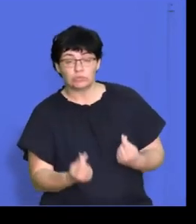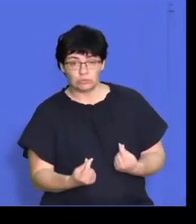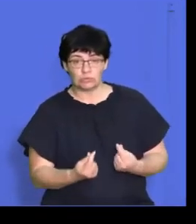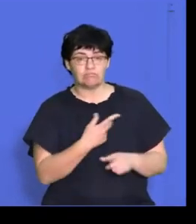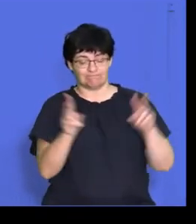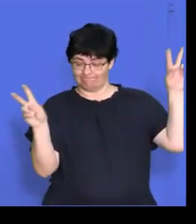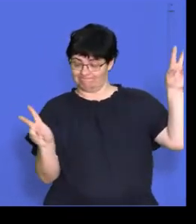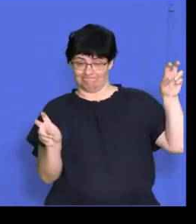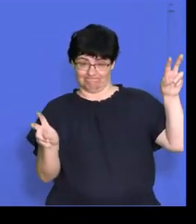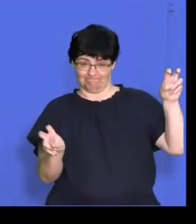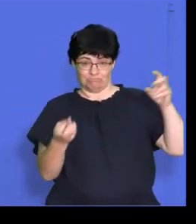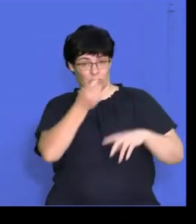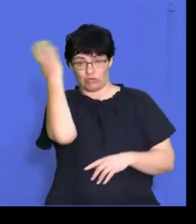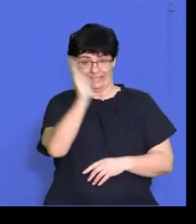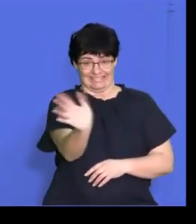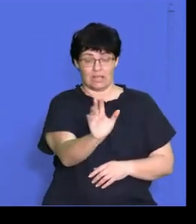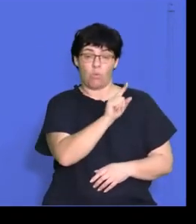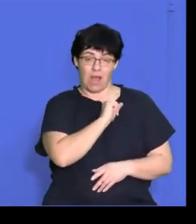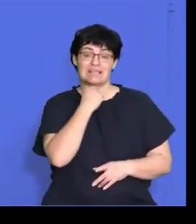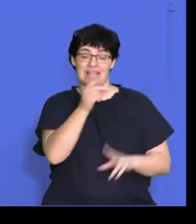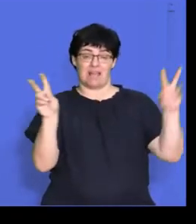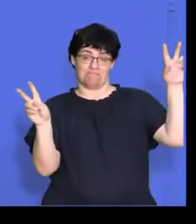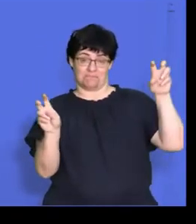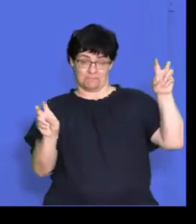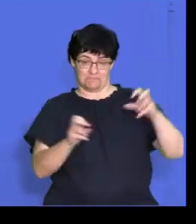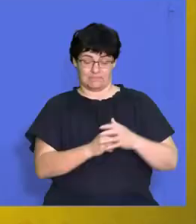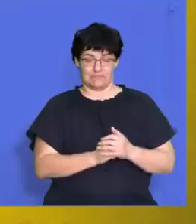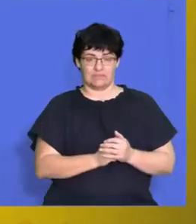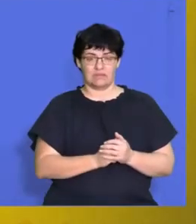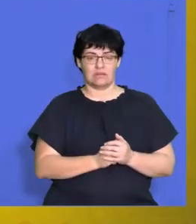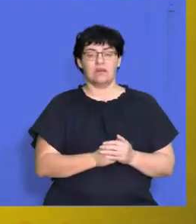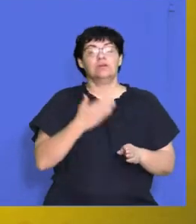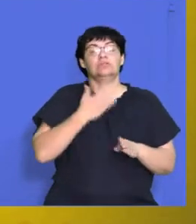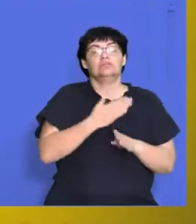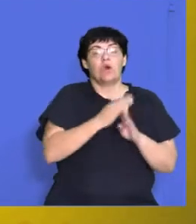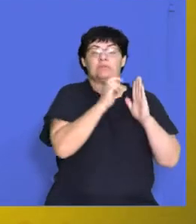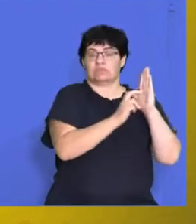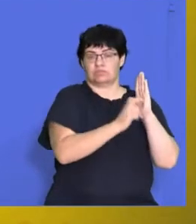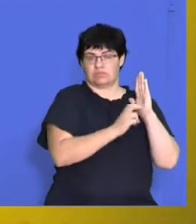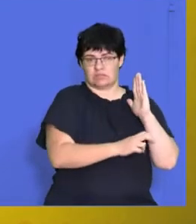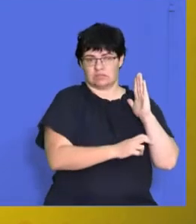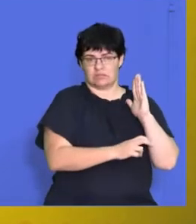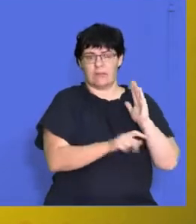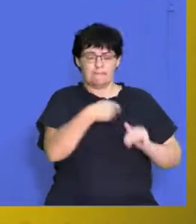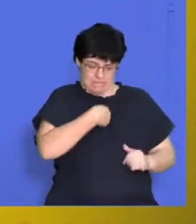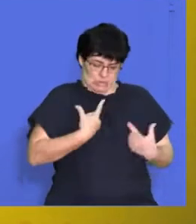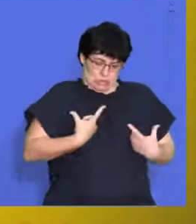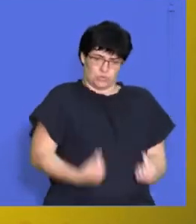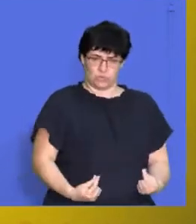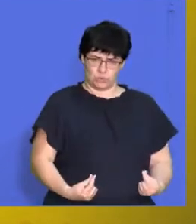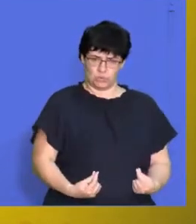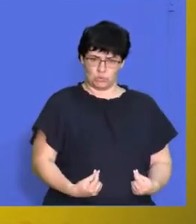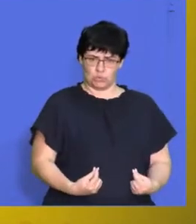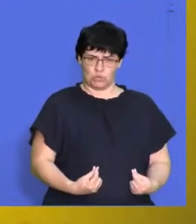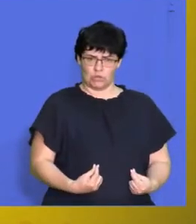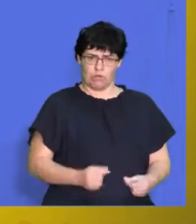not forget to insert your quotation marks here. So the job description is what are you actually going to be doing